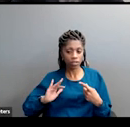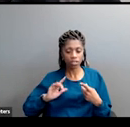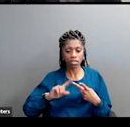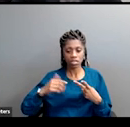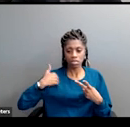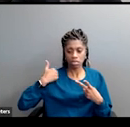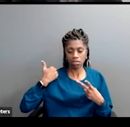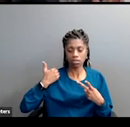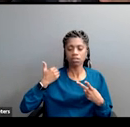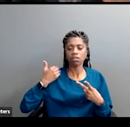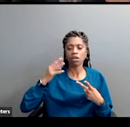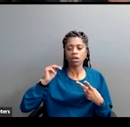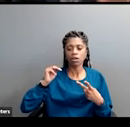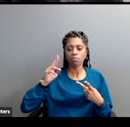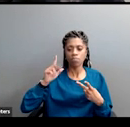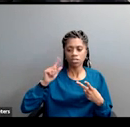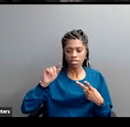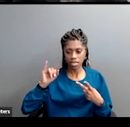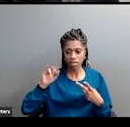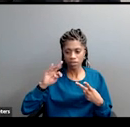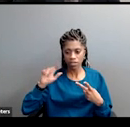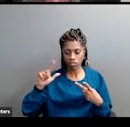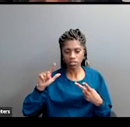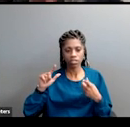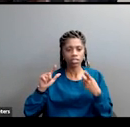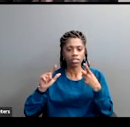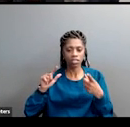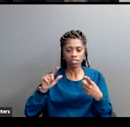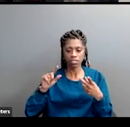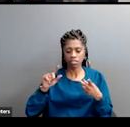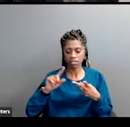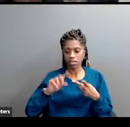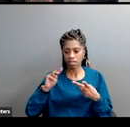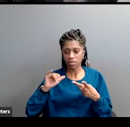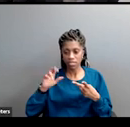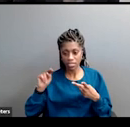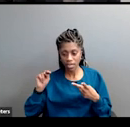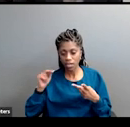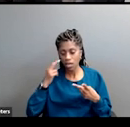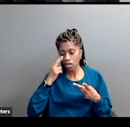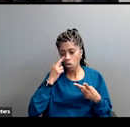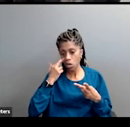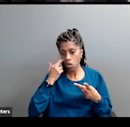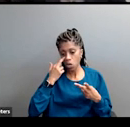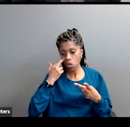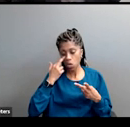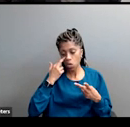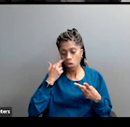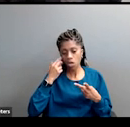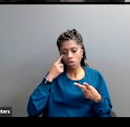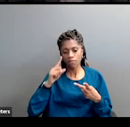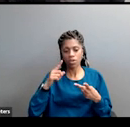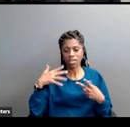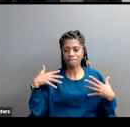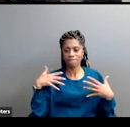You've got greater than fear in Minnesota, majority white aimed at a rural audience. Again, incredibly effective. One